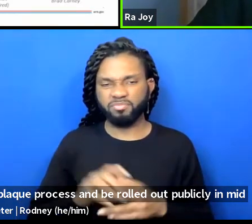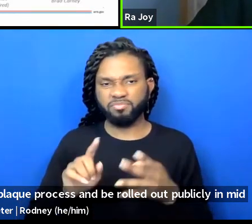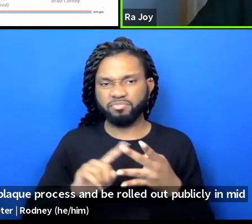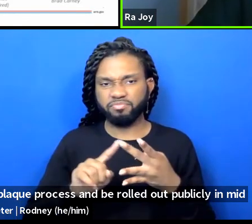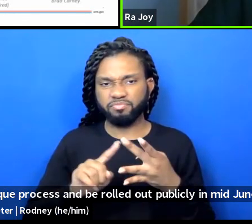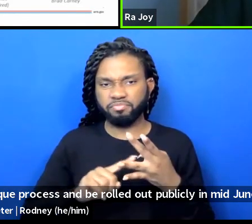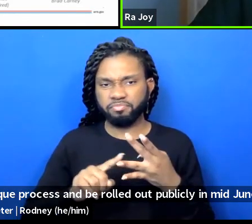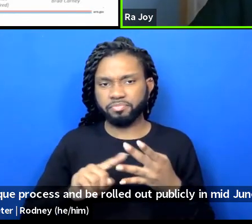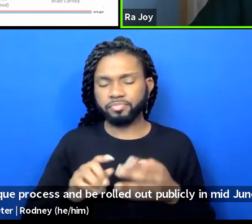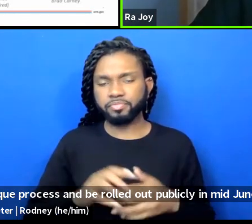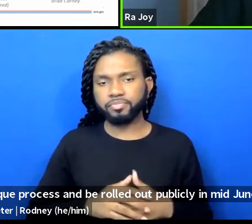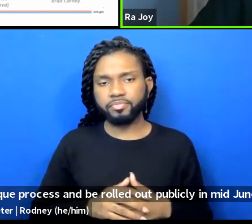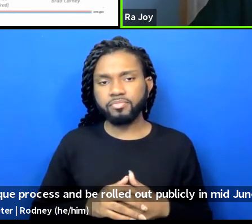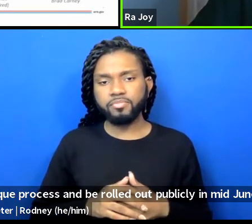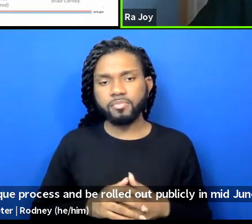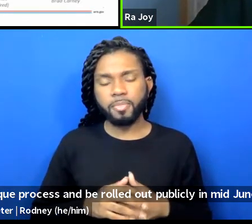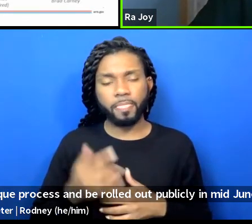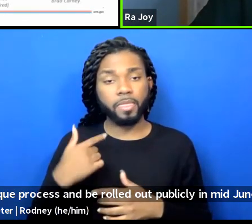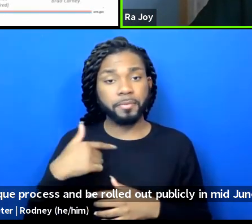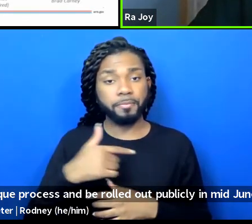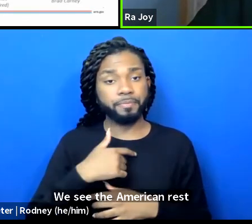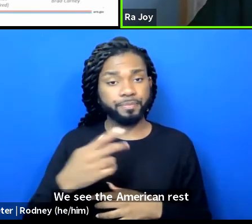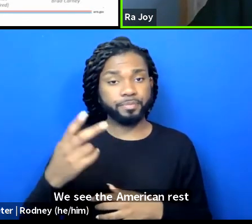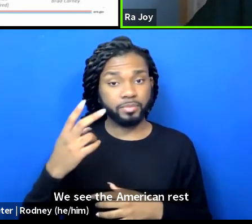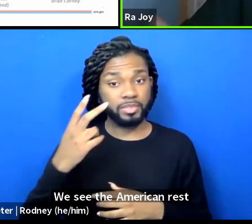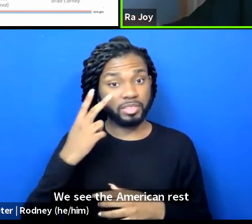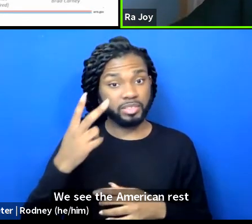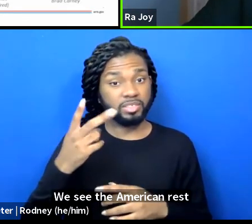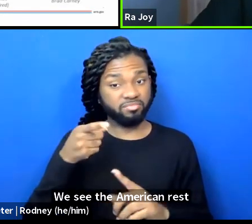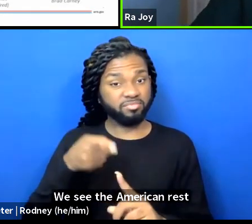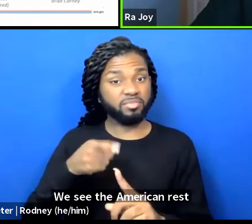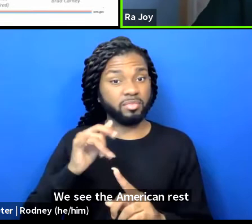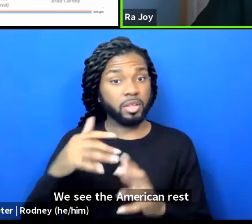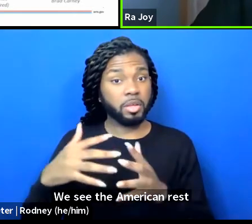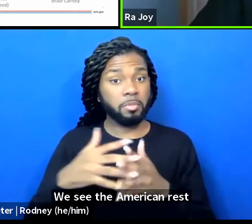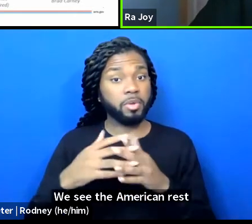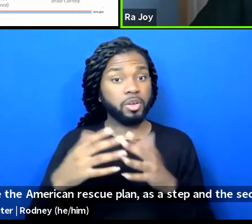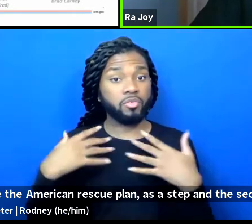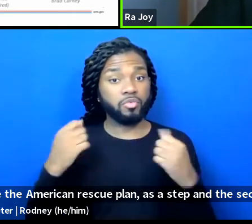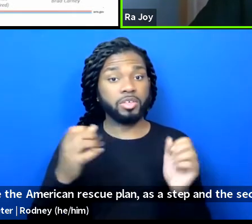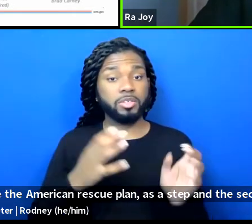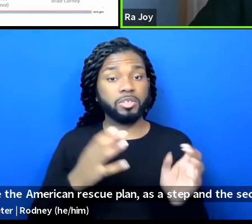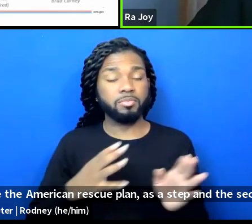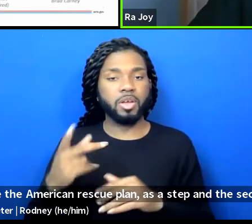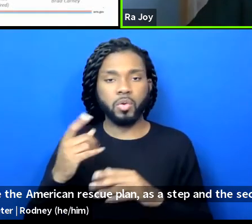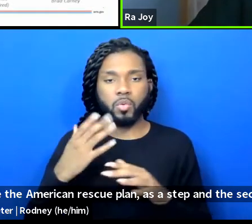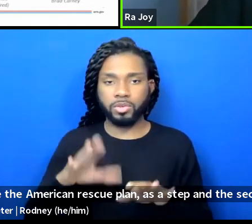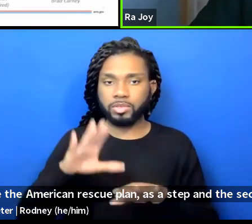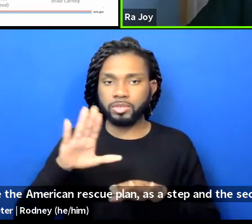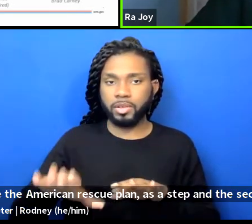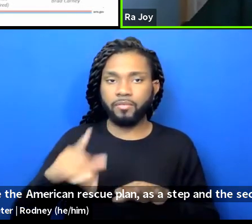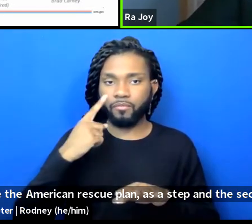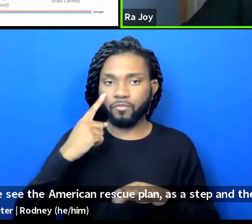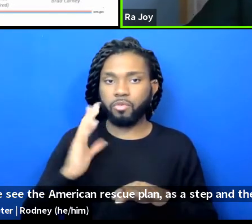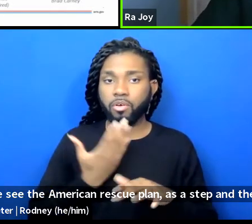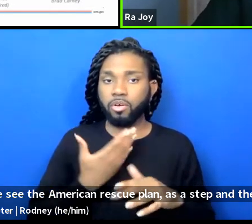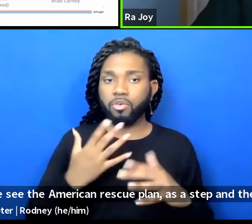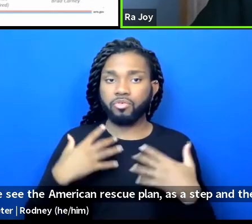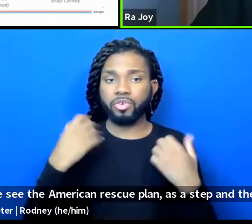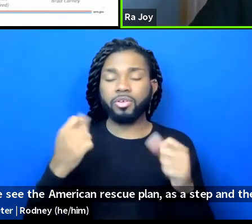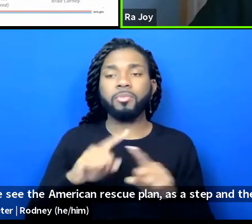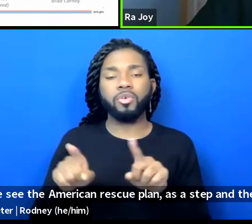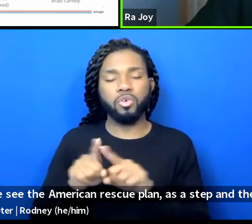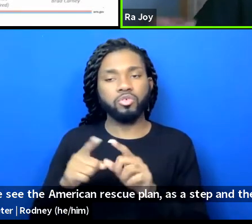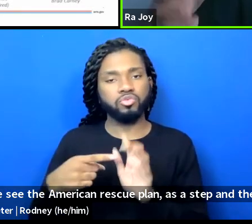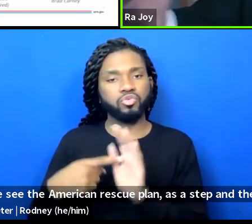We see the American Rescue Plan as a step in the sector's recovery and a signal of more to come.